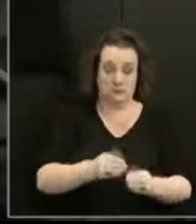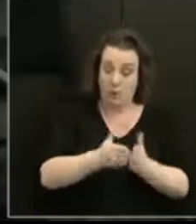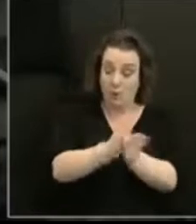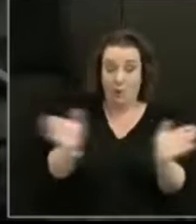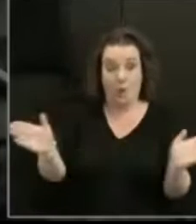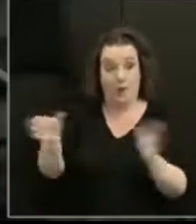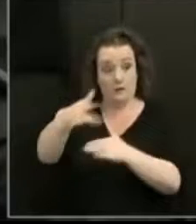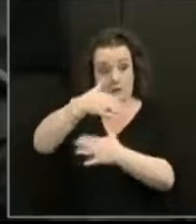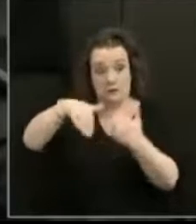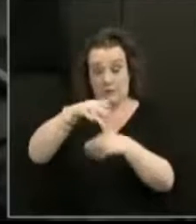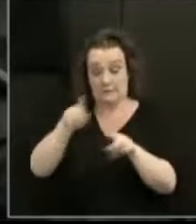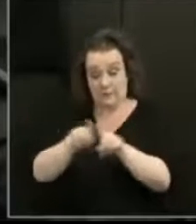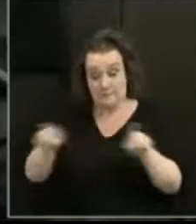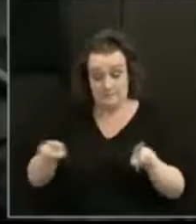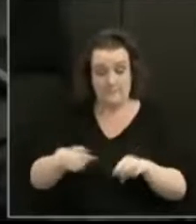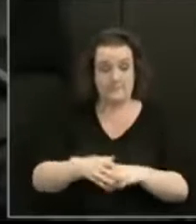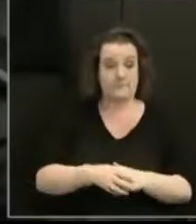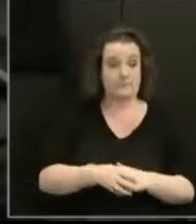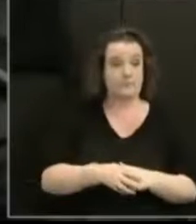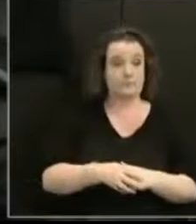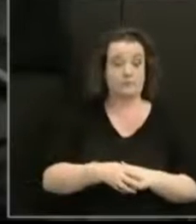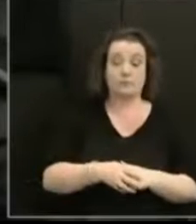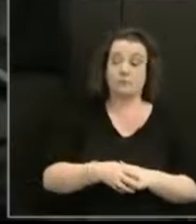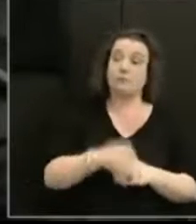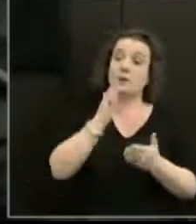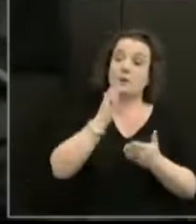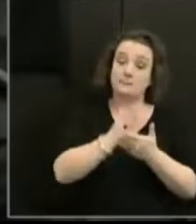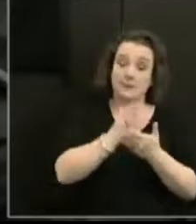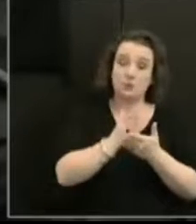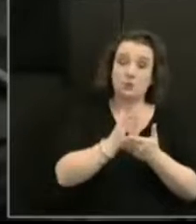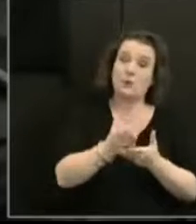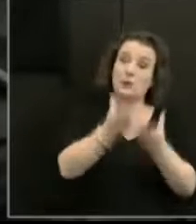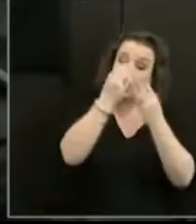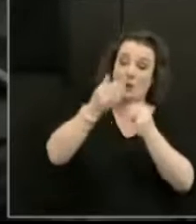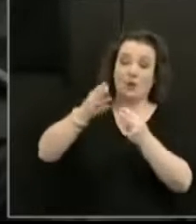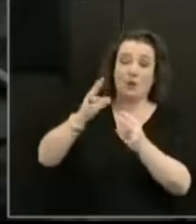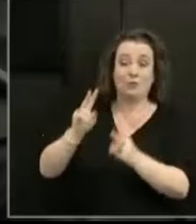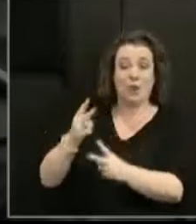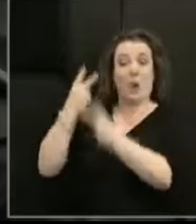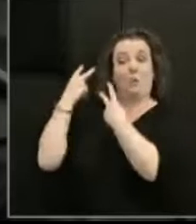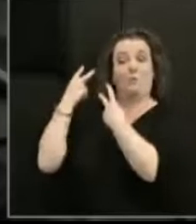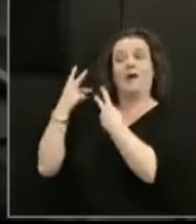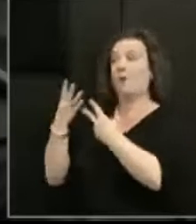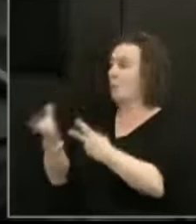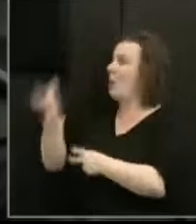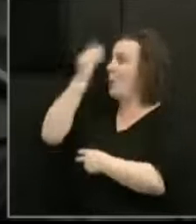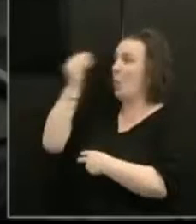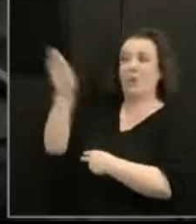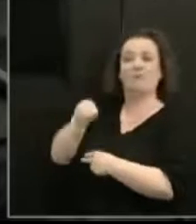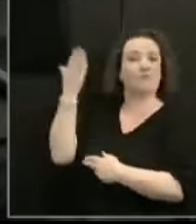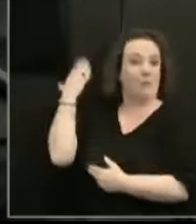society. We must ensure that the lessons are learnt from the past to deal effectively with the present and the future.